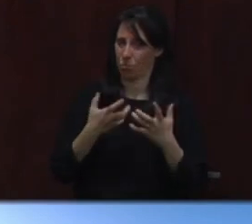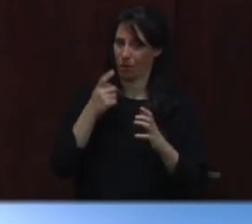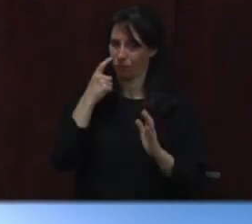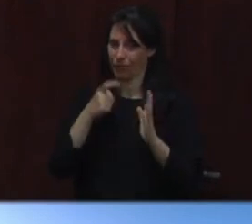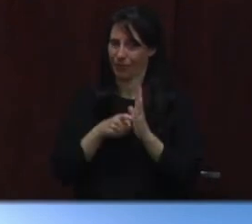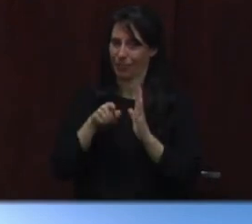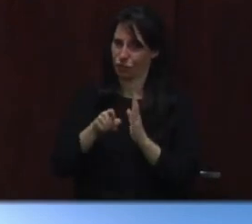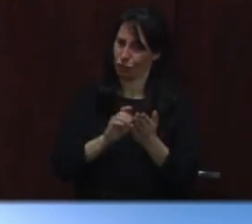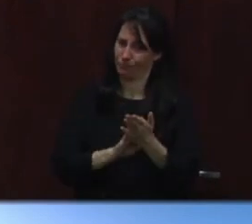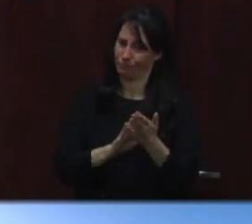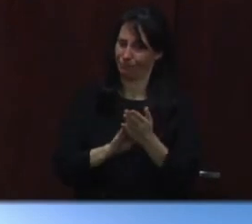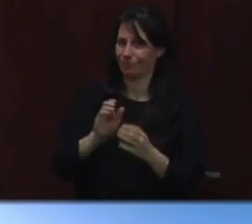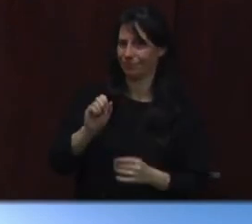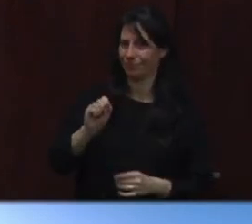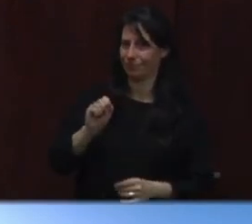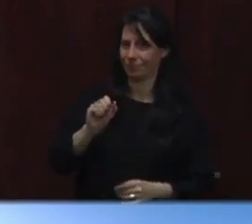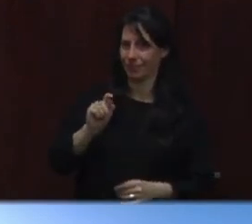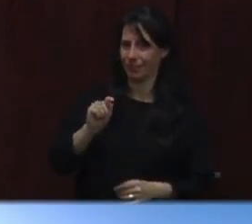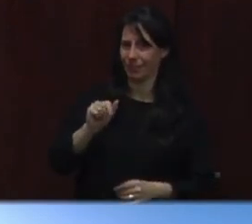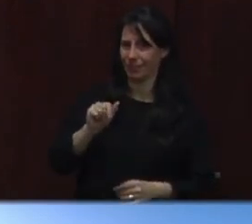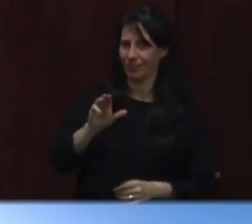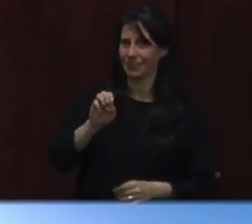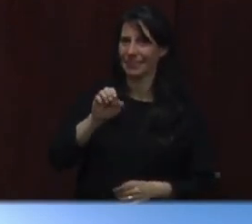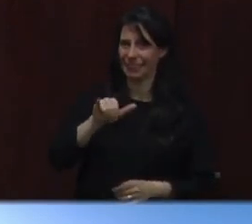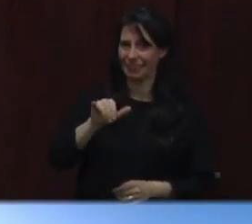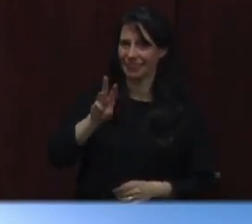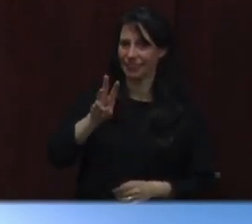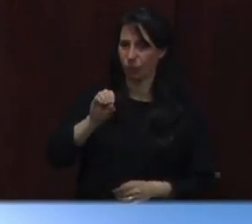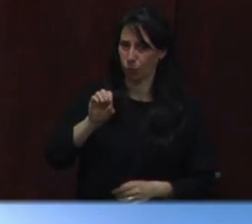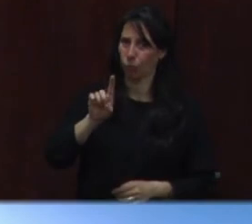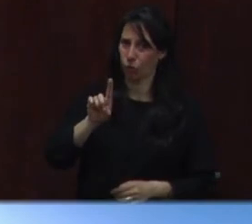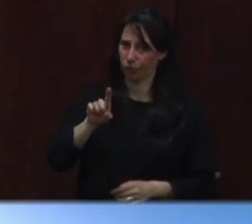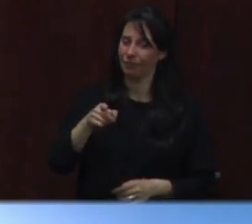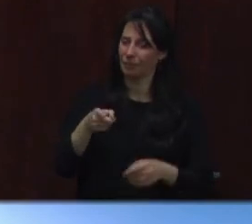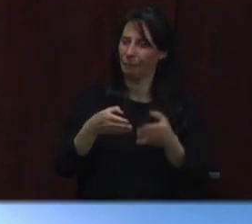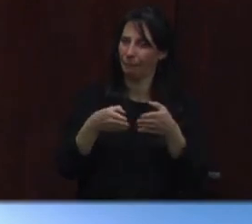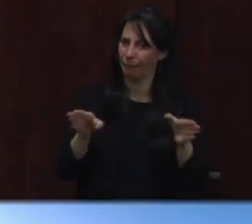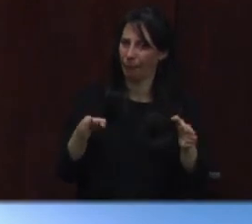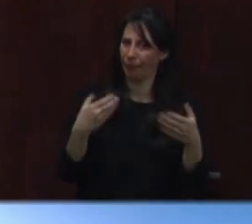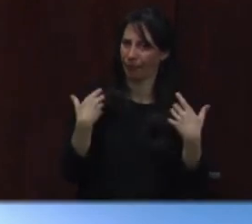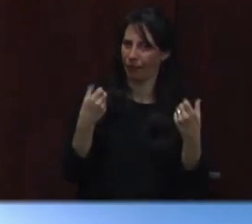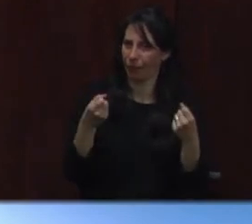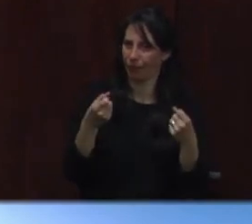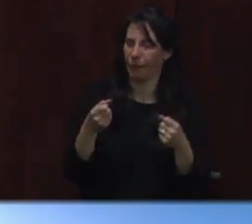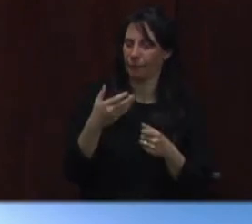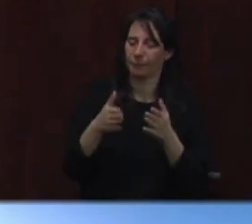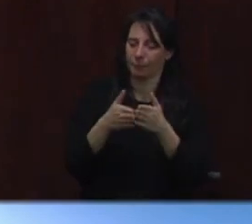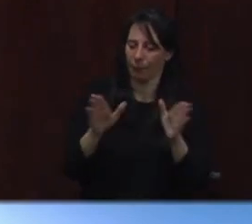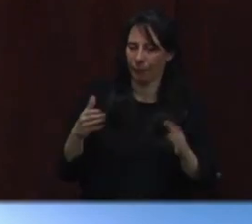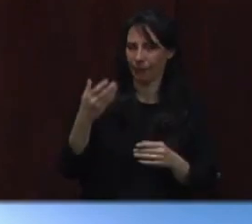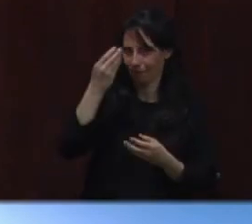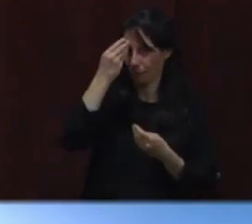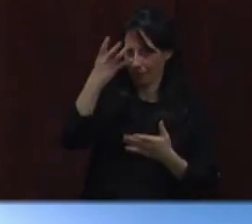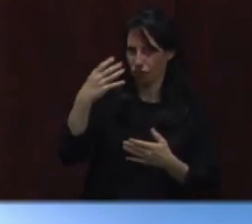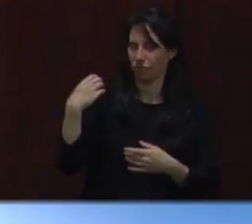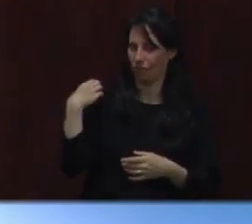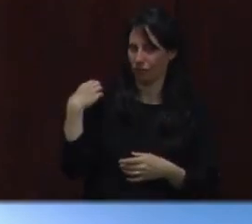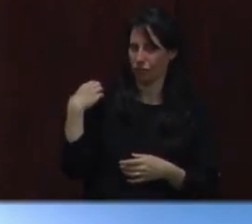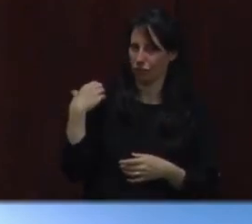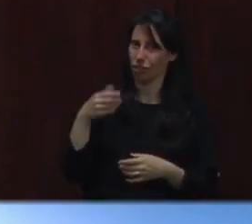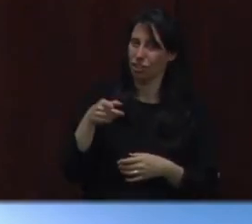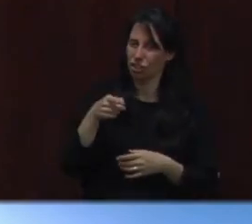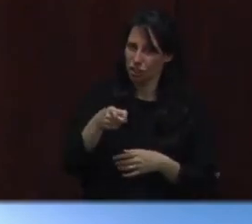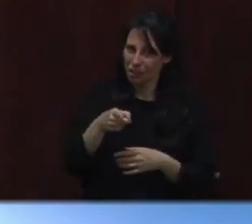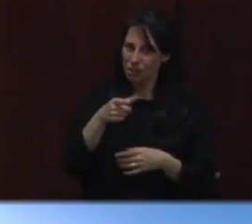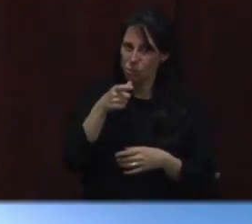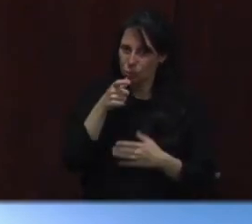consistent in this. She's the one that pulls all this data together, all these slides and put it all out and all the media talking points. So I do want to recognize all the staff and the